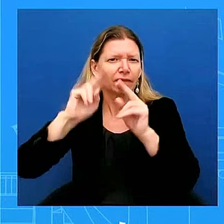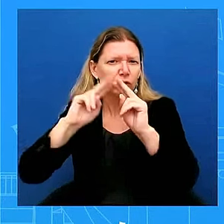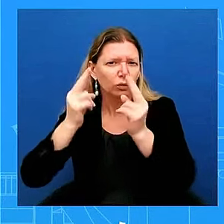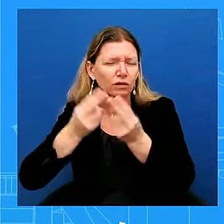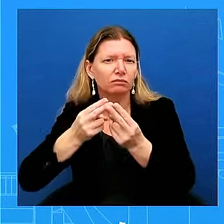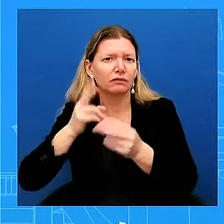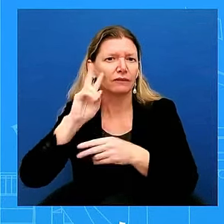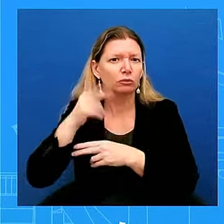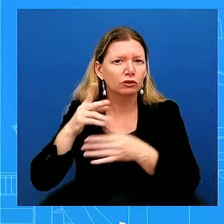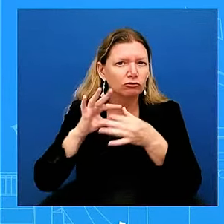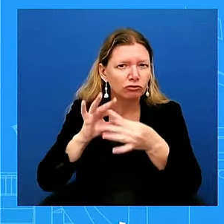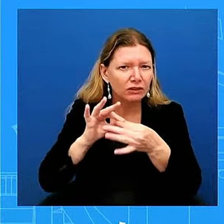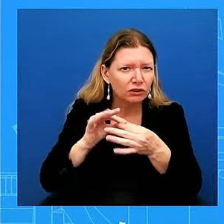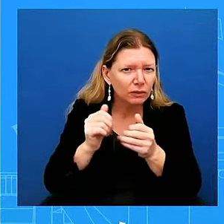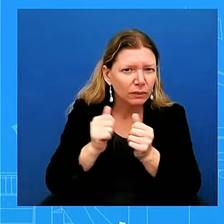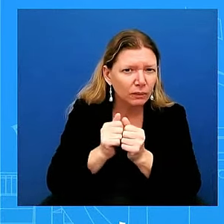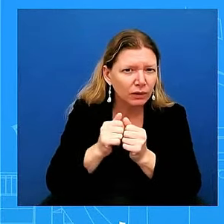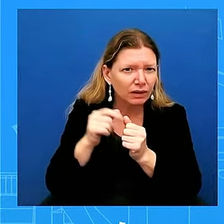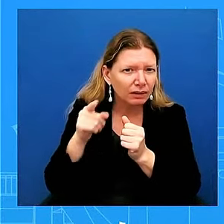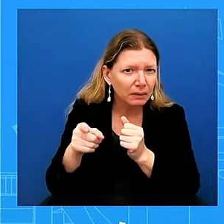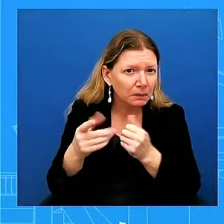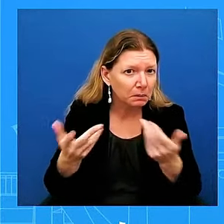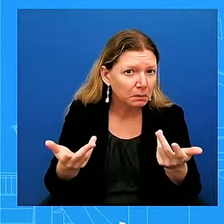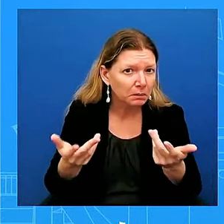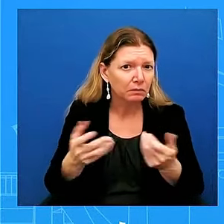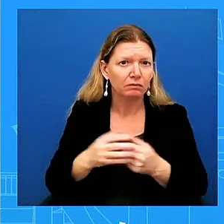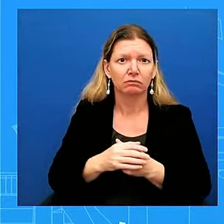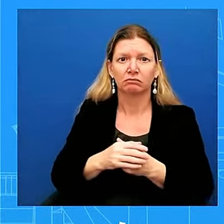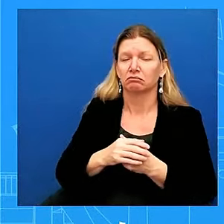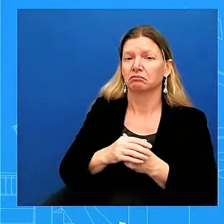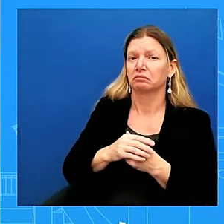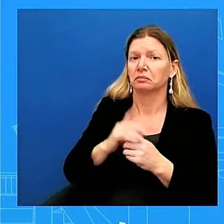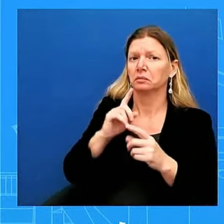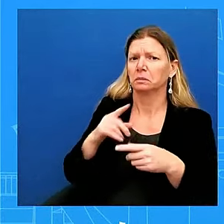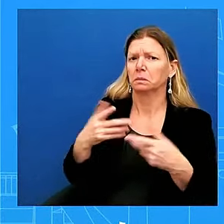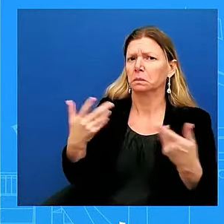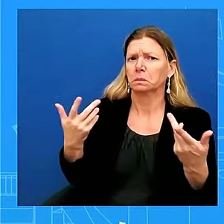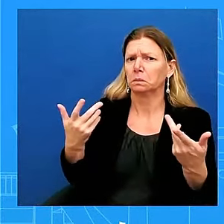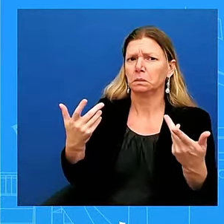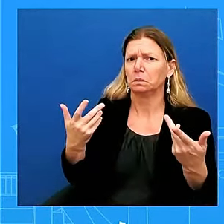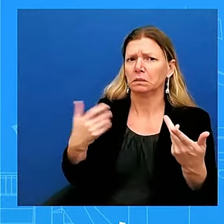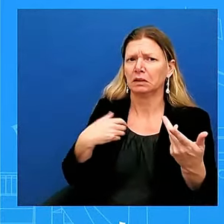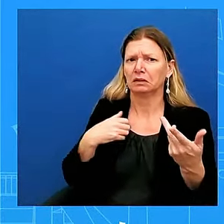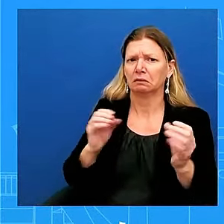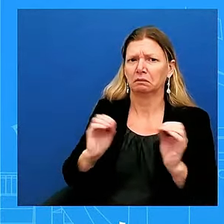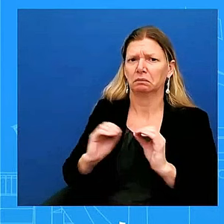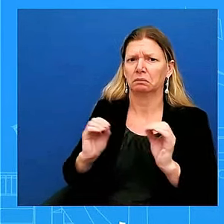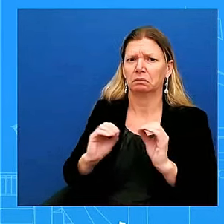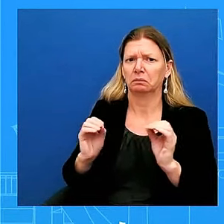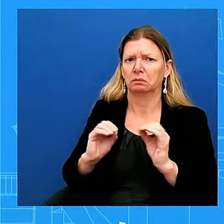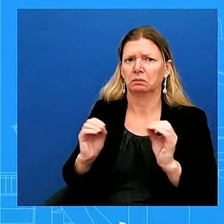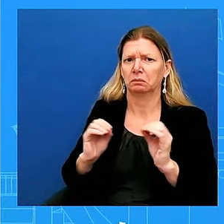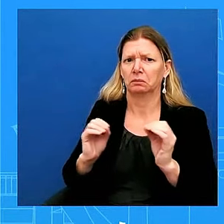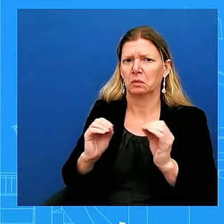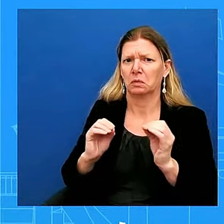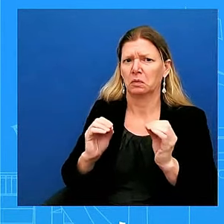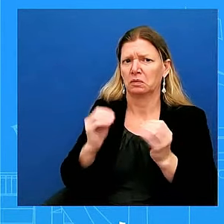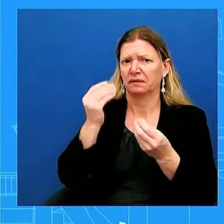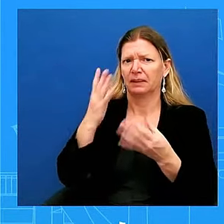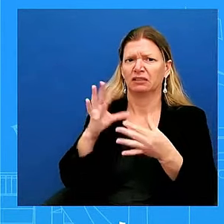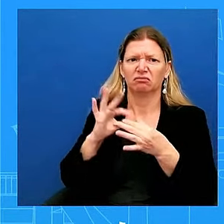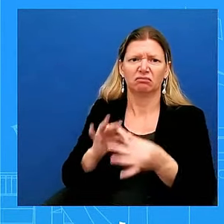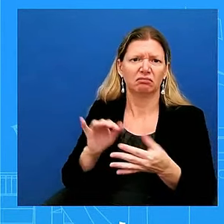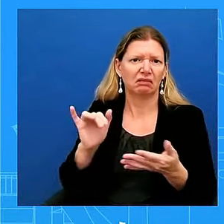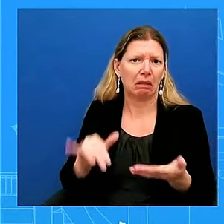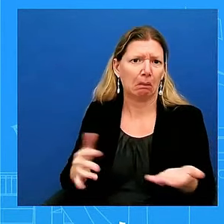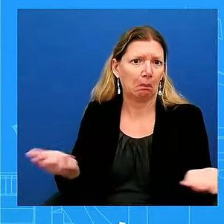heard me say multiple times his senior officials, White House senior officials, have been in touch with both parties, and we are urging USMX